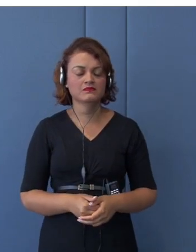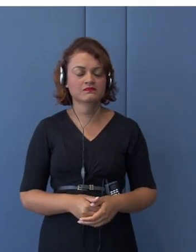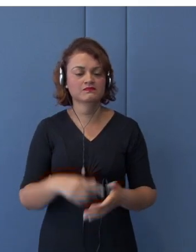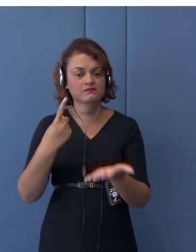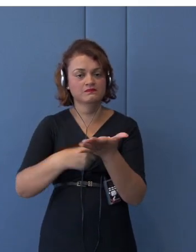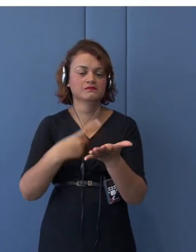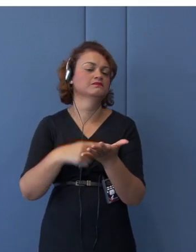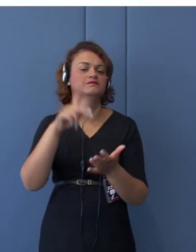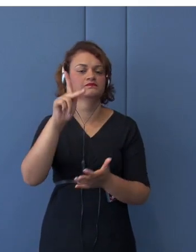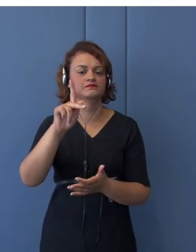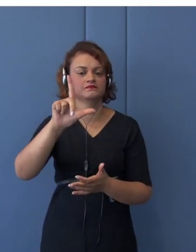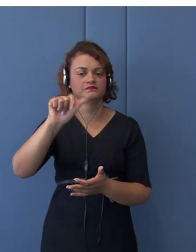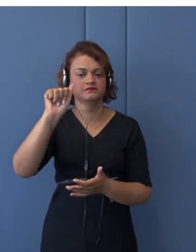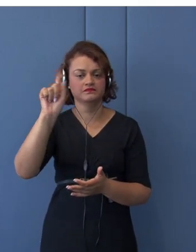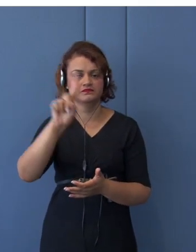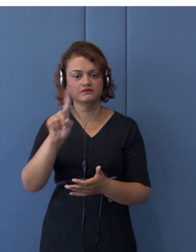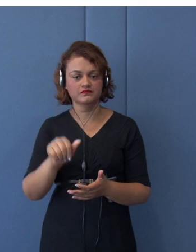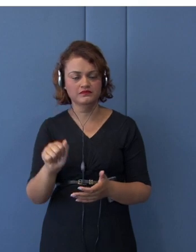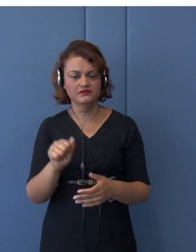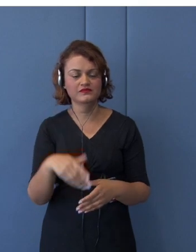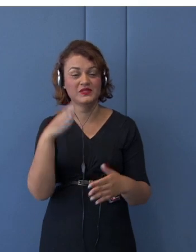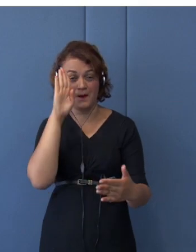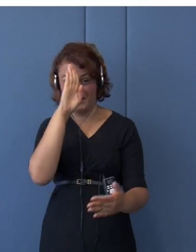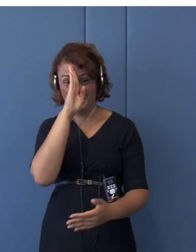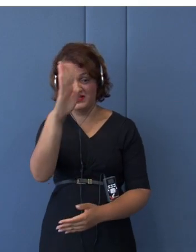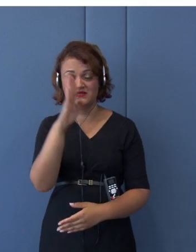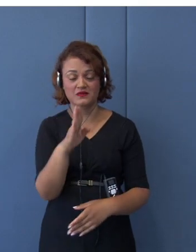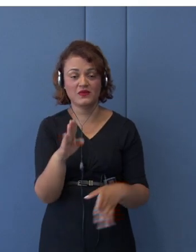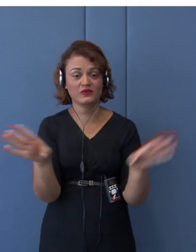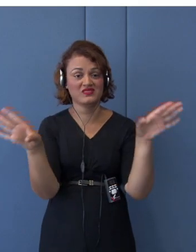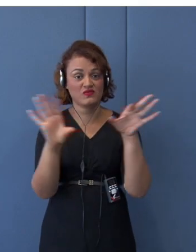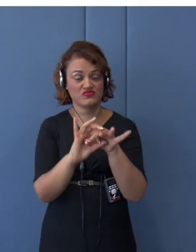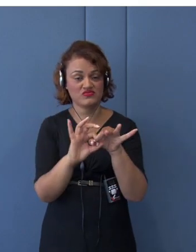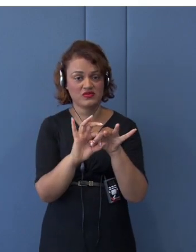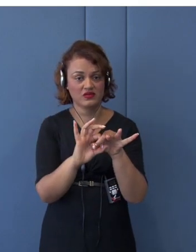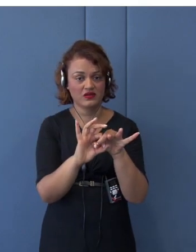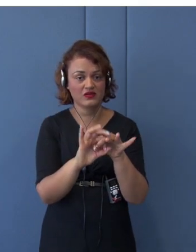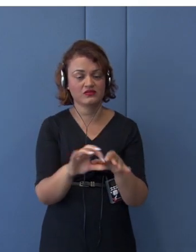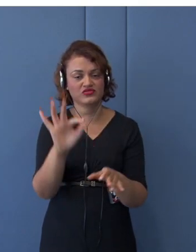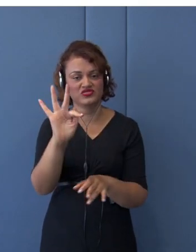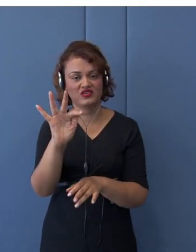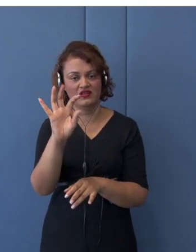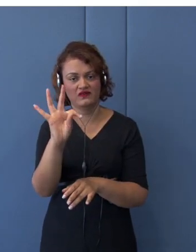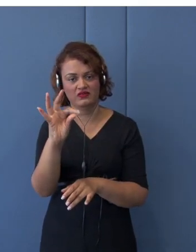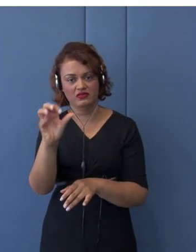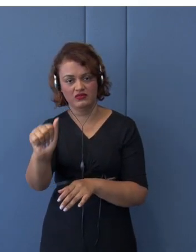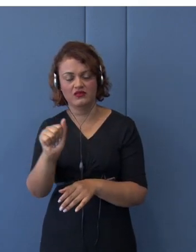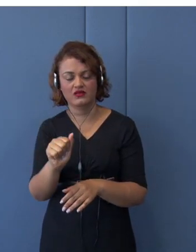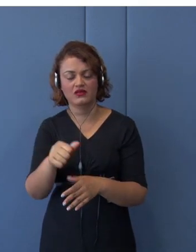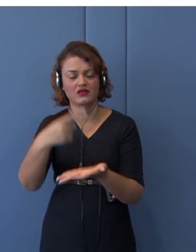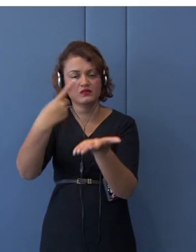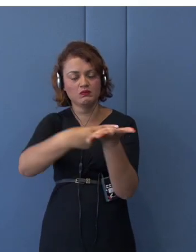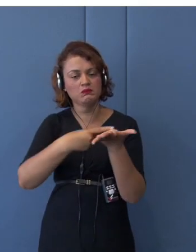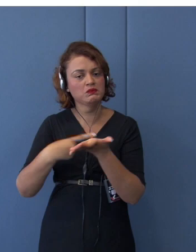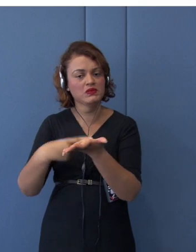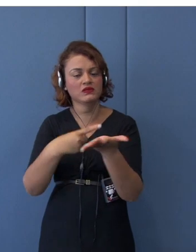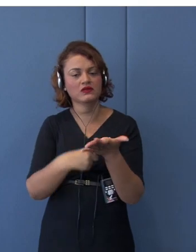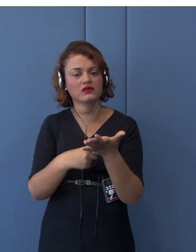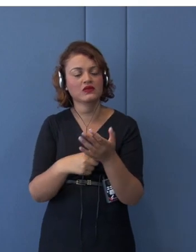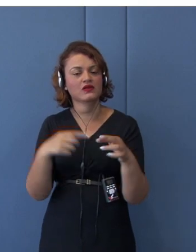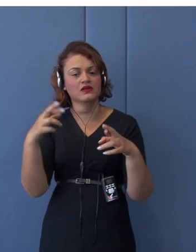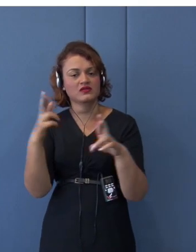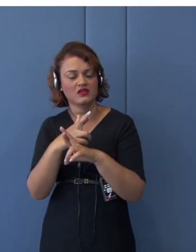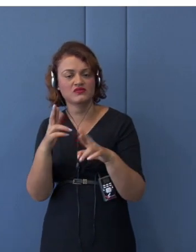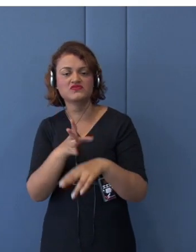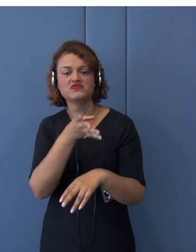de facto business-driven integration through FDI, establishing supply chain, production networks, FDI, EPA